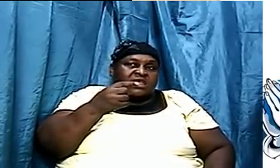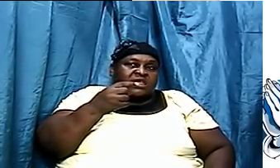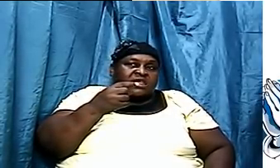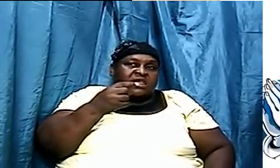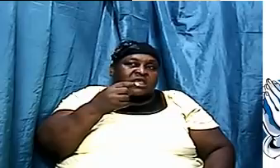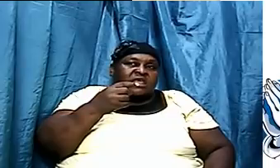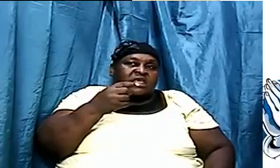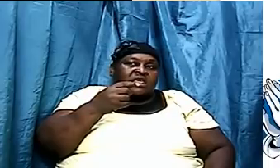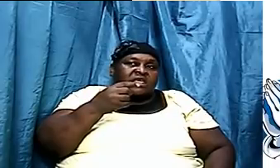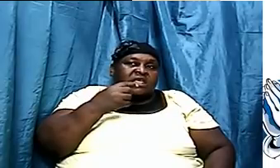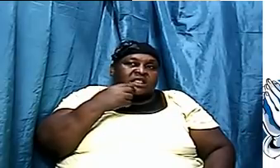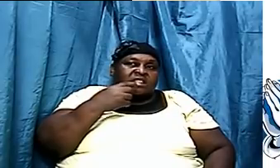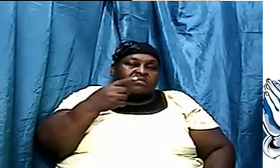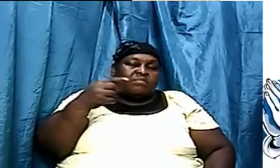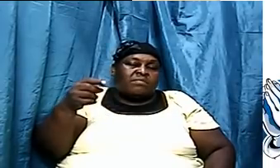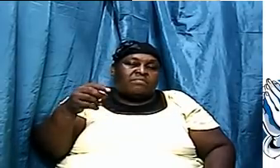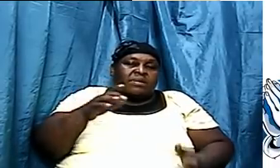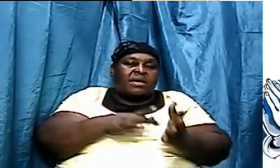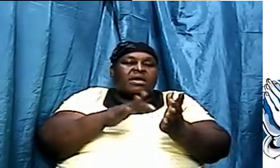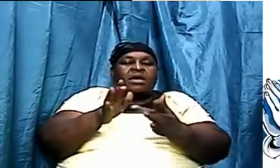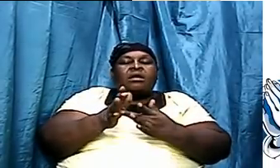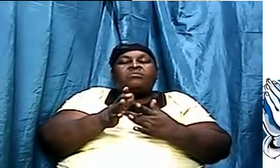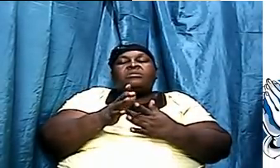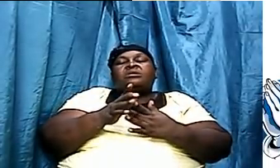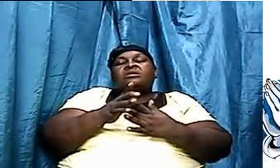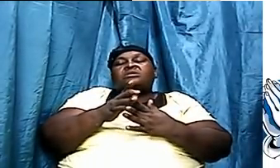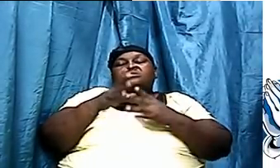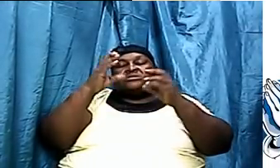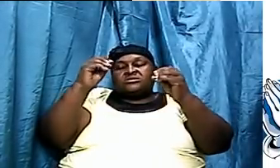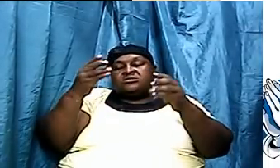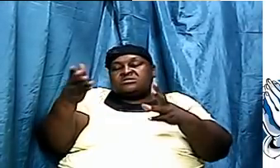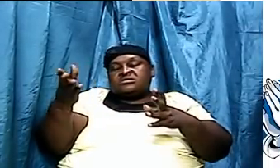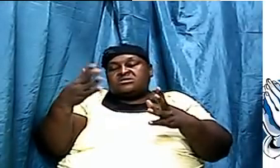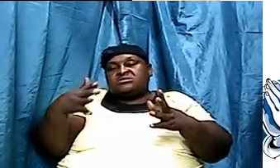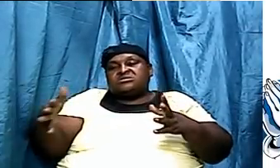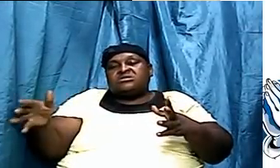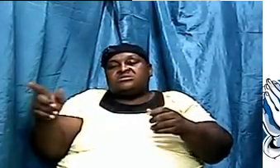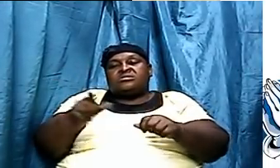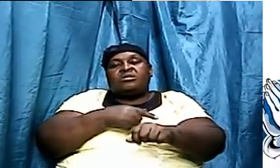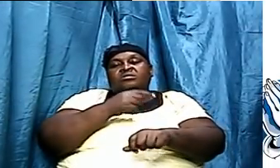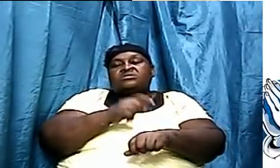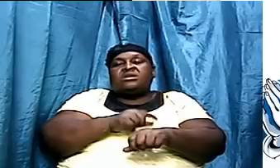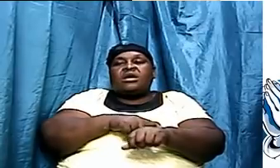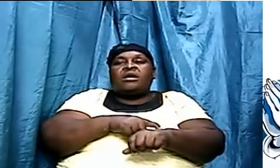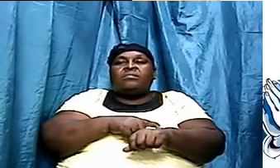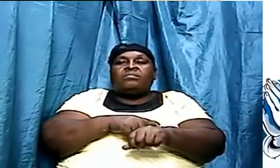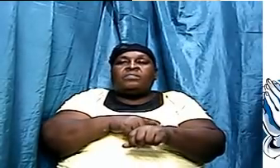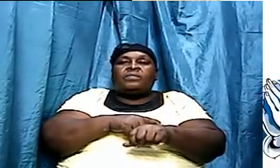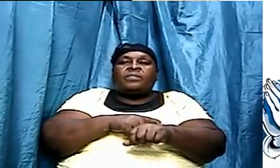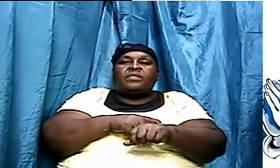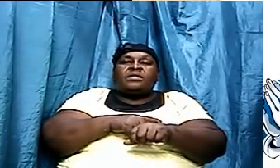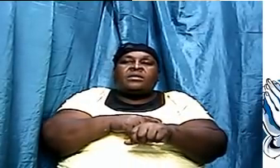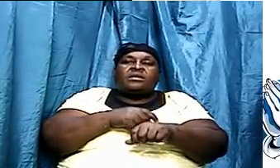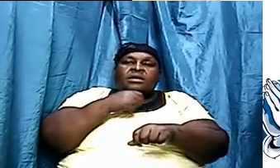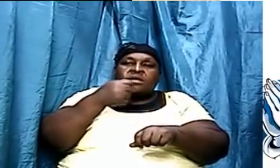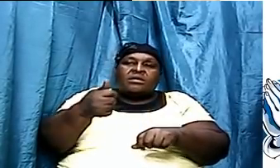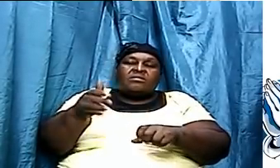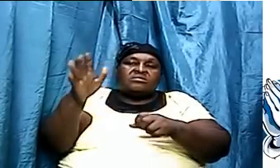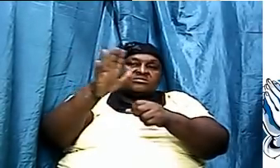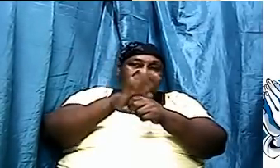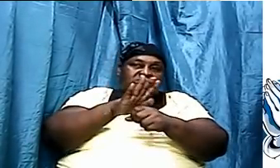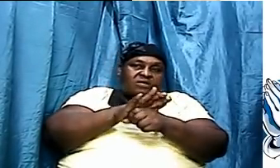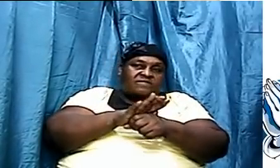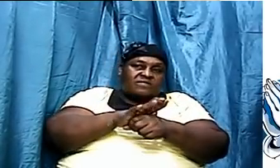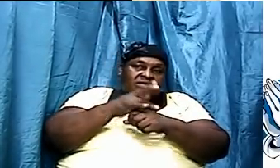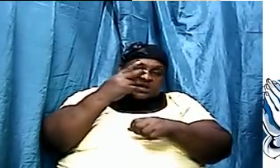Bible teaches this thing a long time ago he claimed that he has discovered the modern theory of the water cycle he discovered